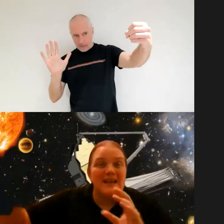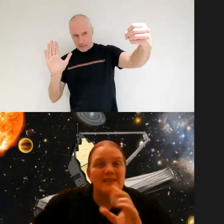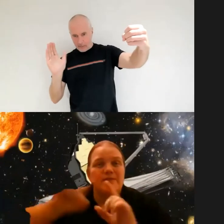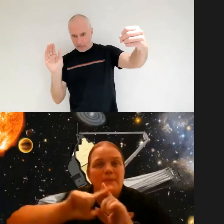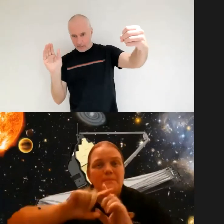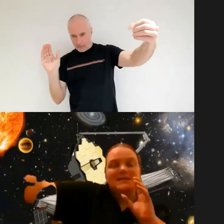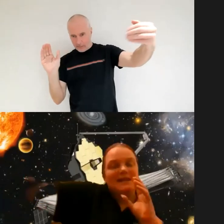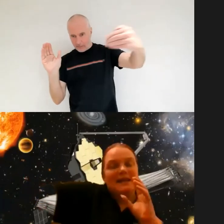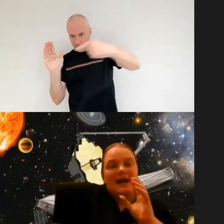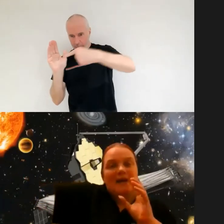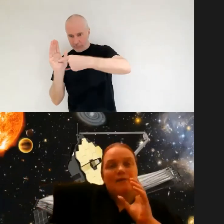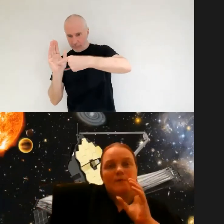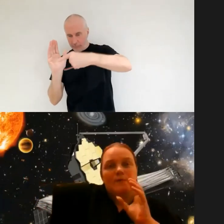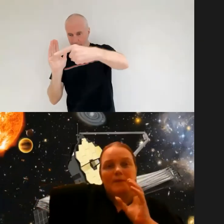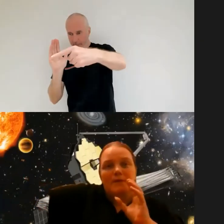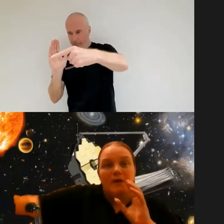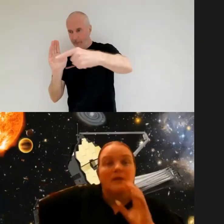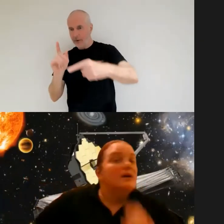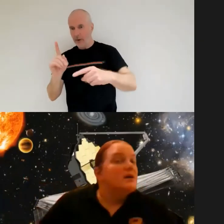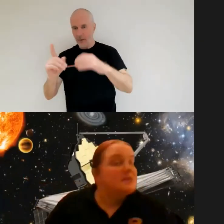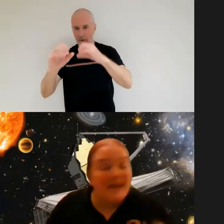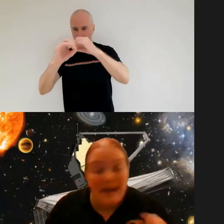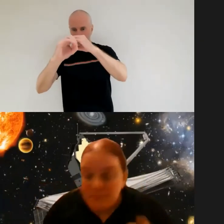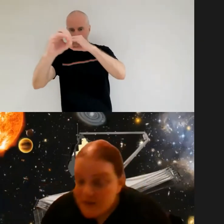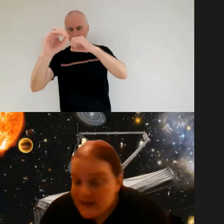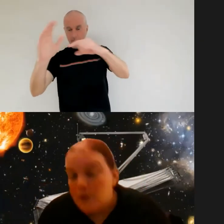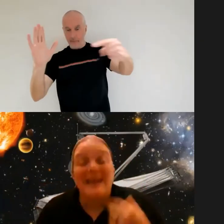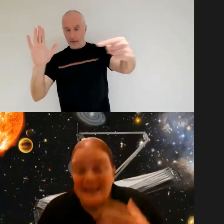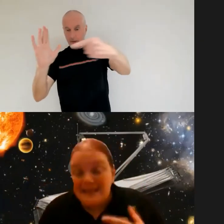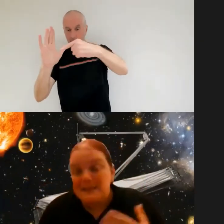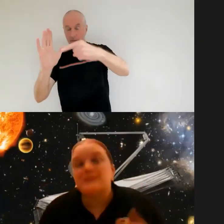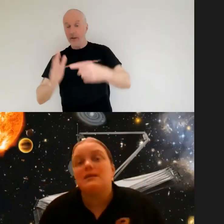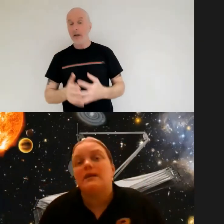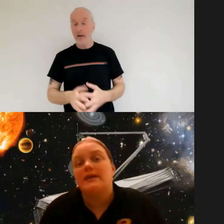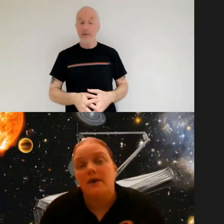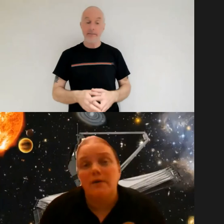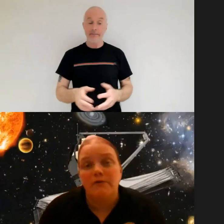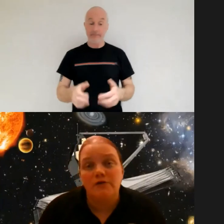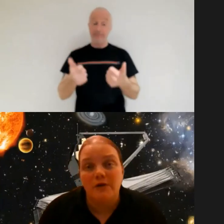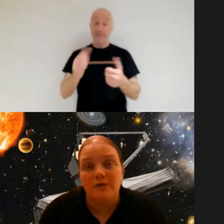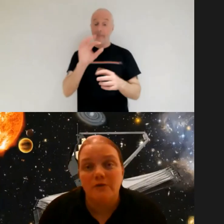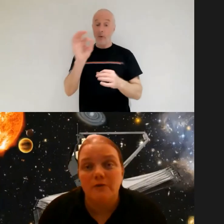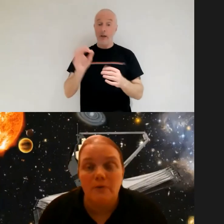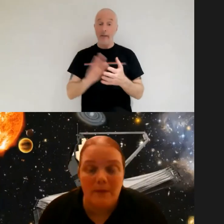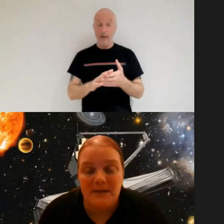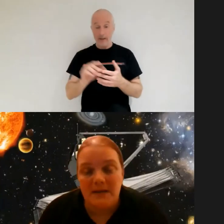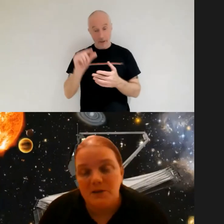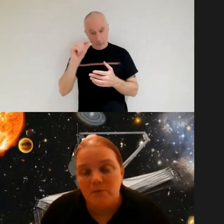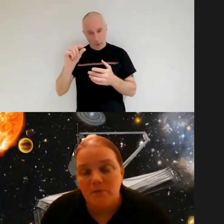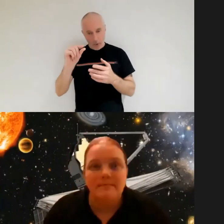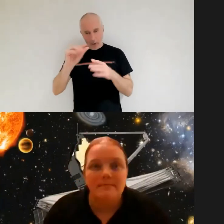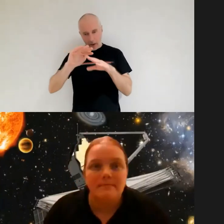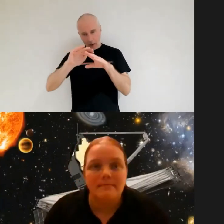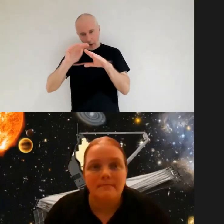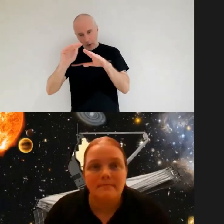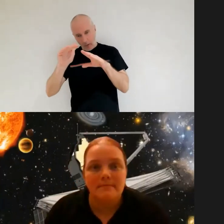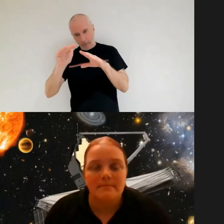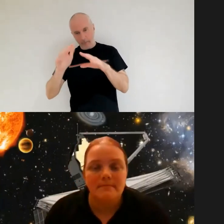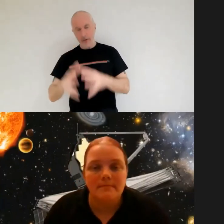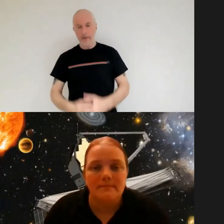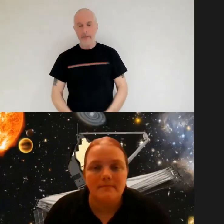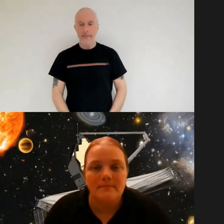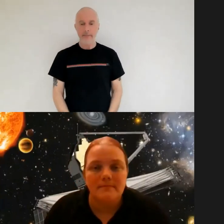secondary mirror which is at the end of that big boom that you see sticking out from the mirror so yeah brilliant question there is a slight curvature to the web telescope mirrors